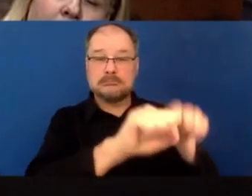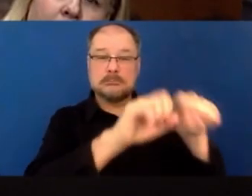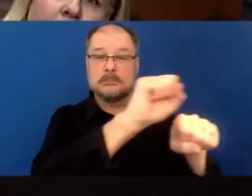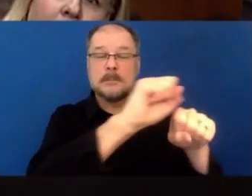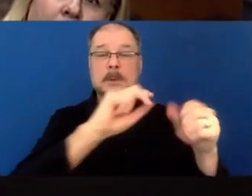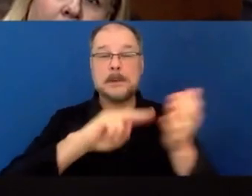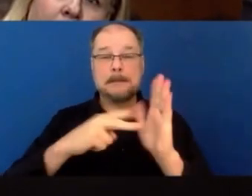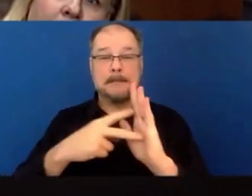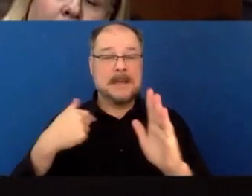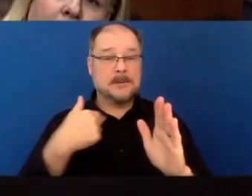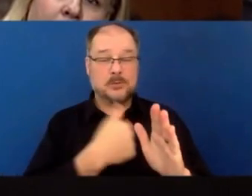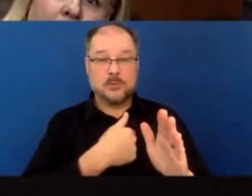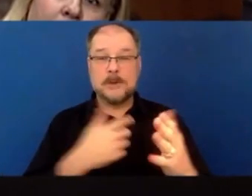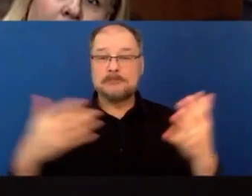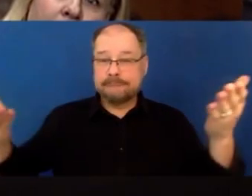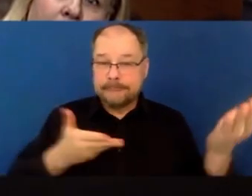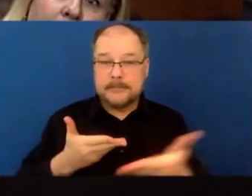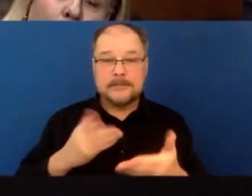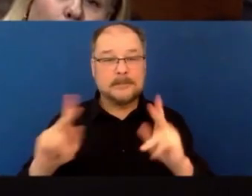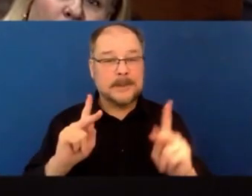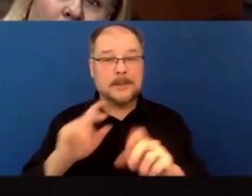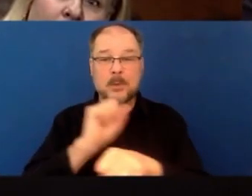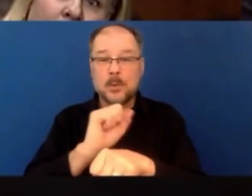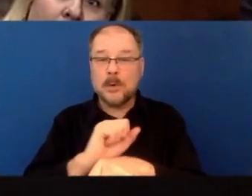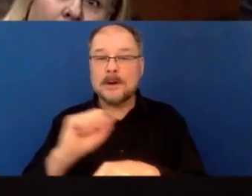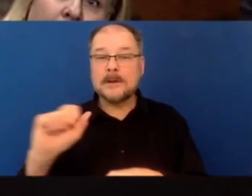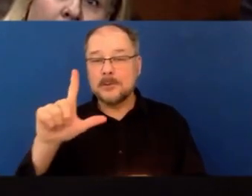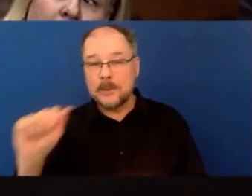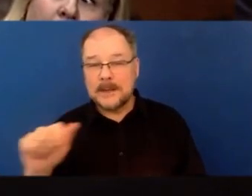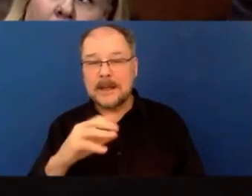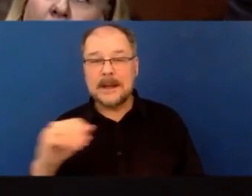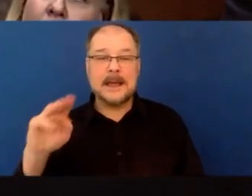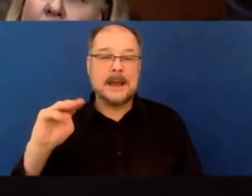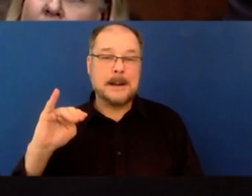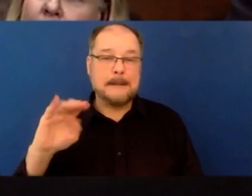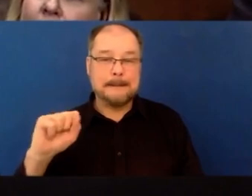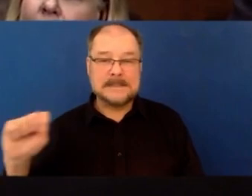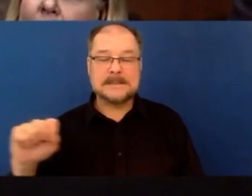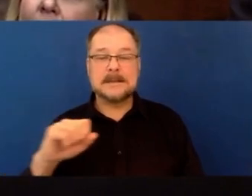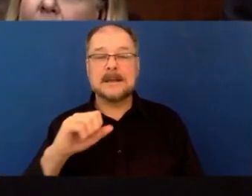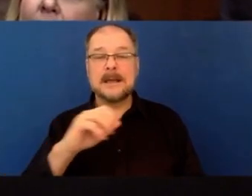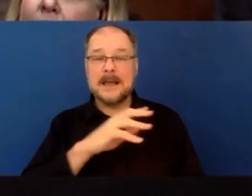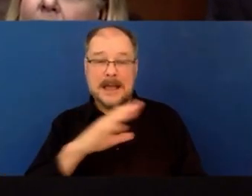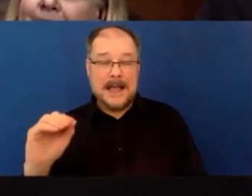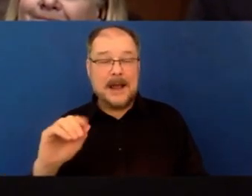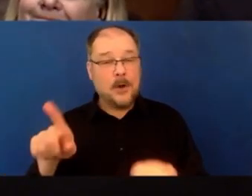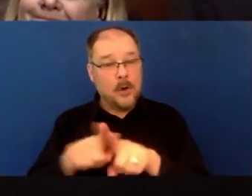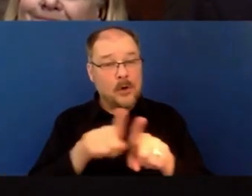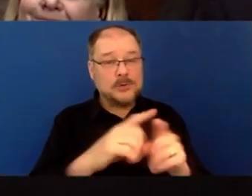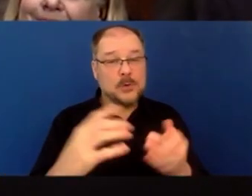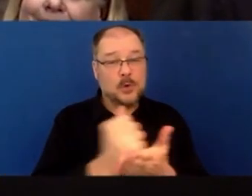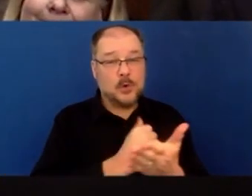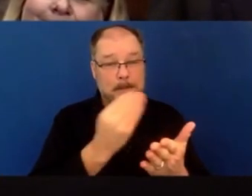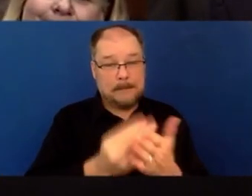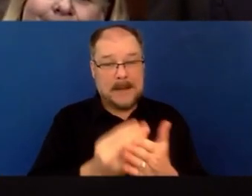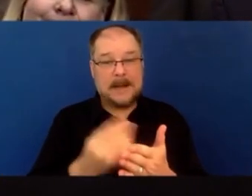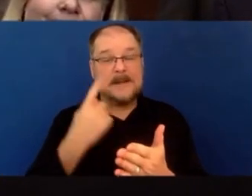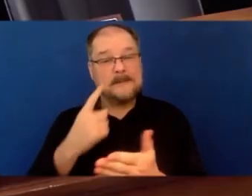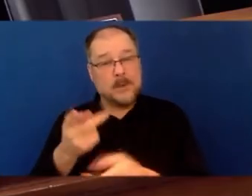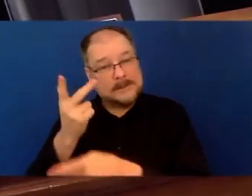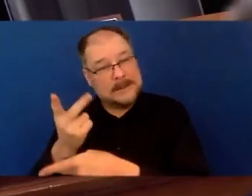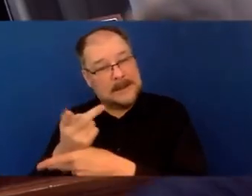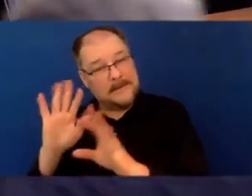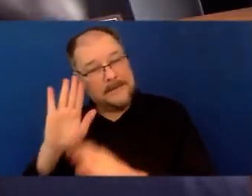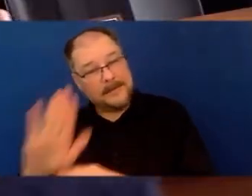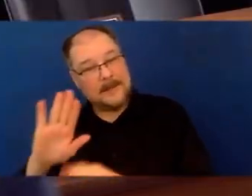Louisiana and Mississippi. But we're also giving people a living wage for them to raise their family. Thank you.